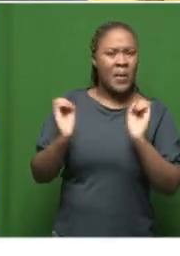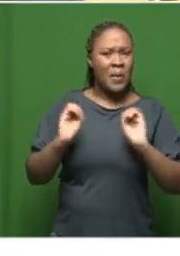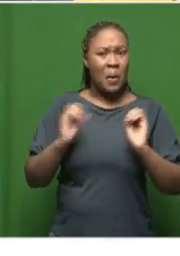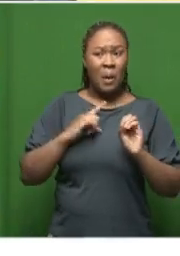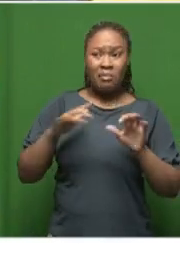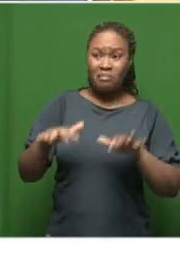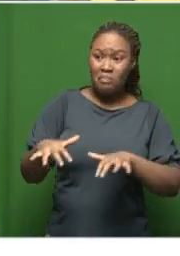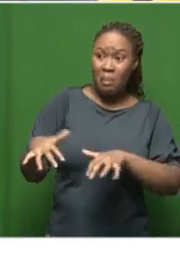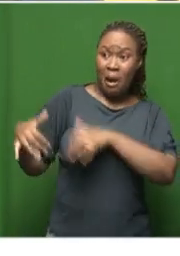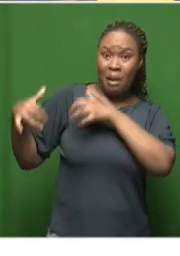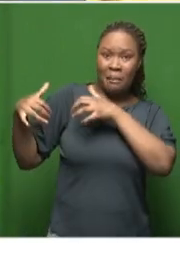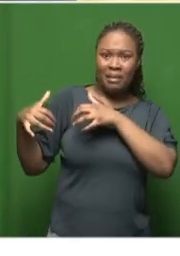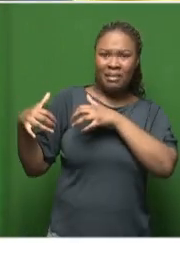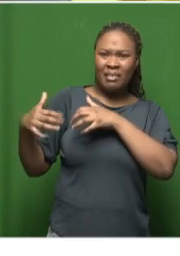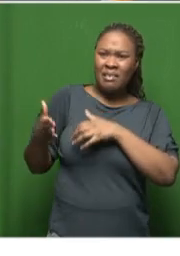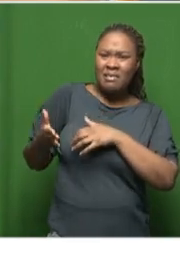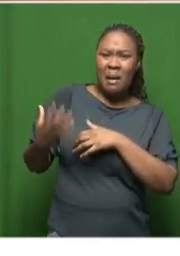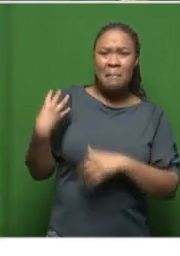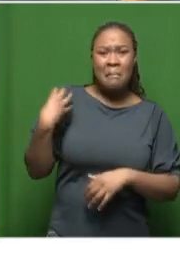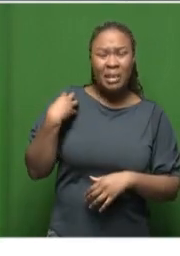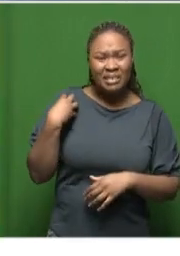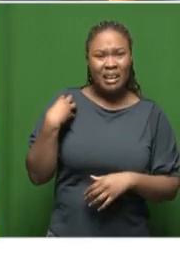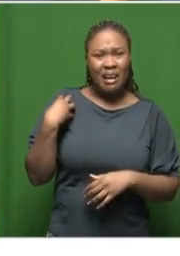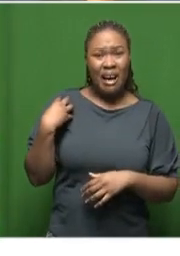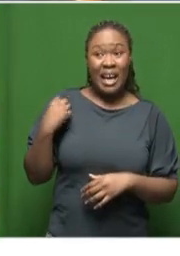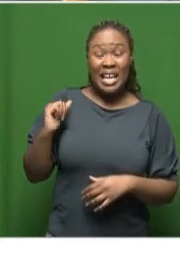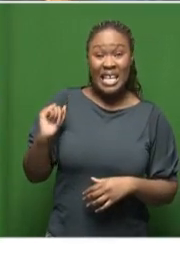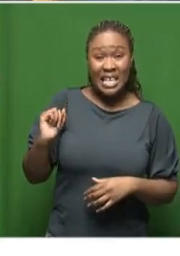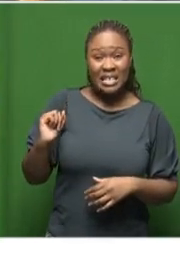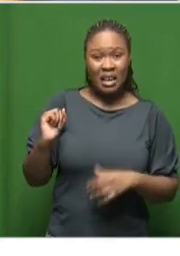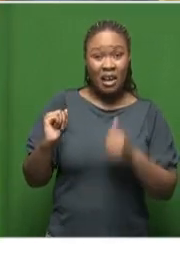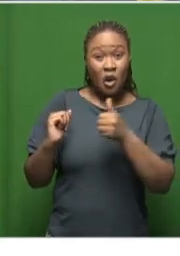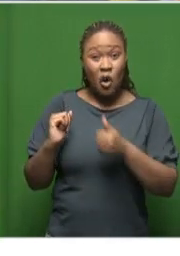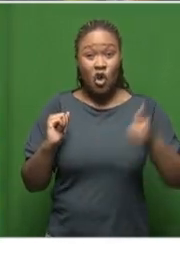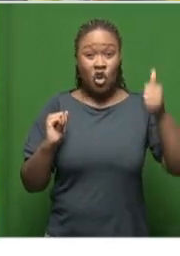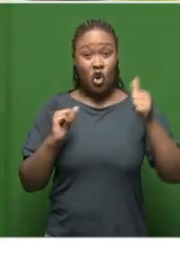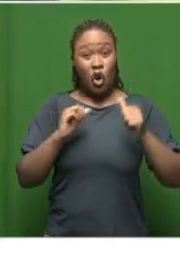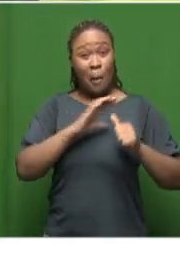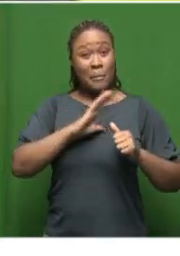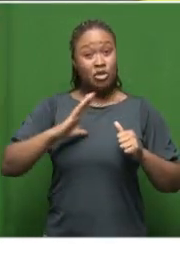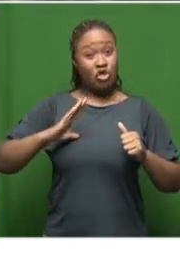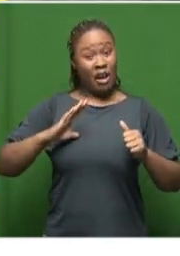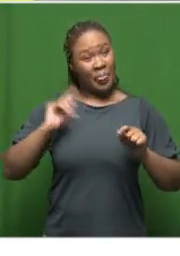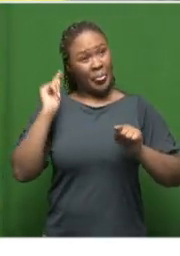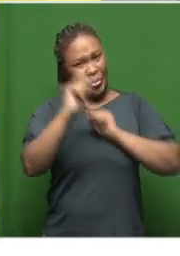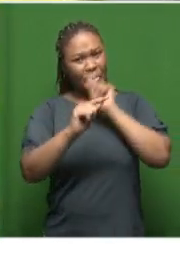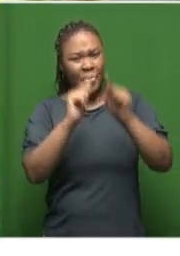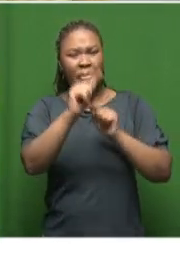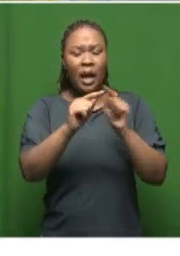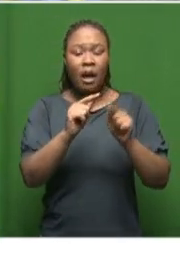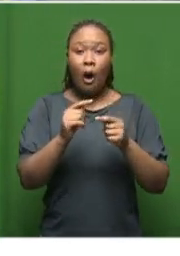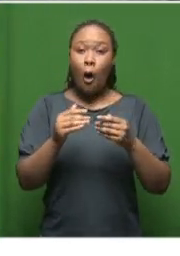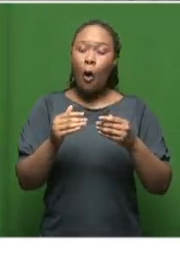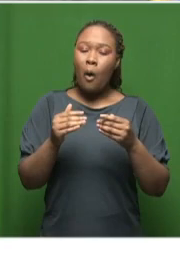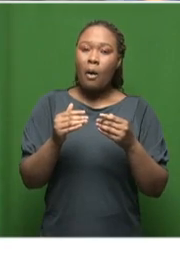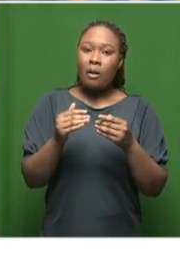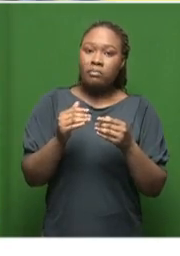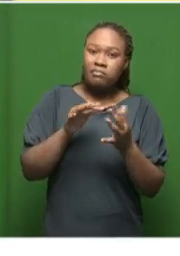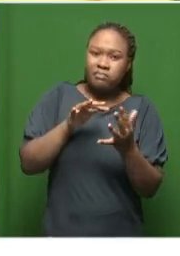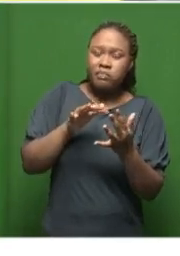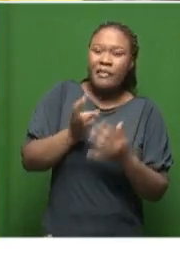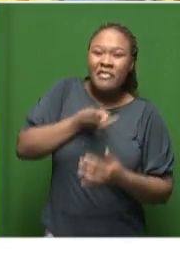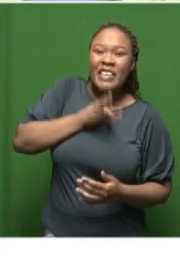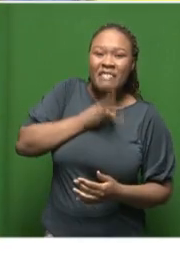we have got a minister who openly does that in press conferences and then he repeats